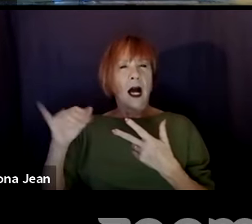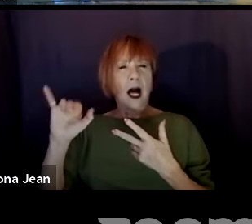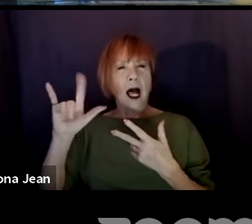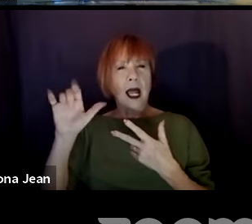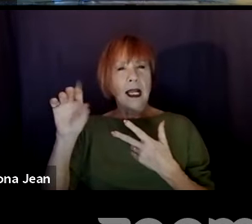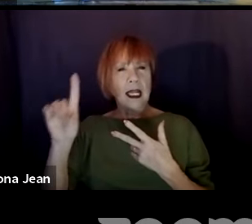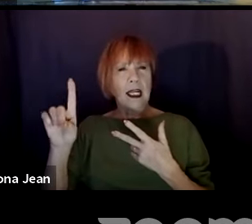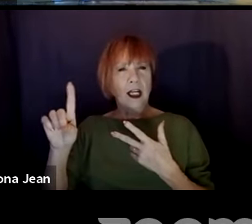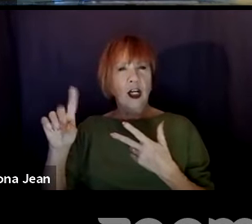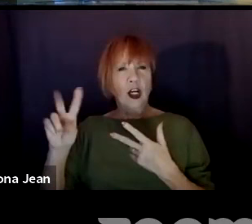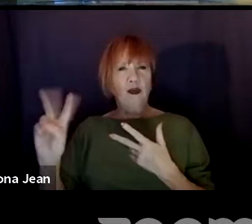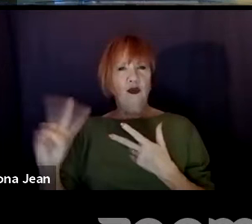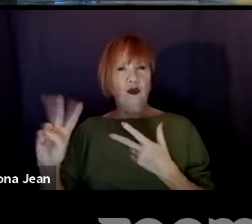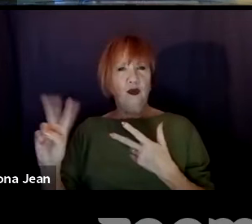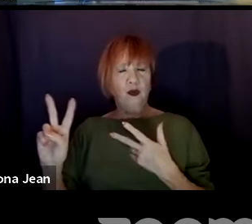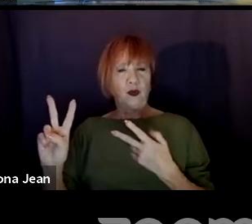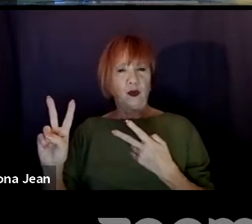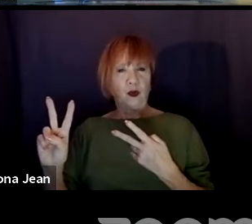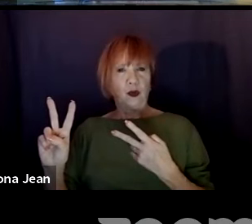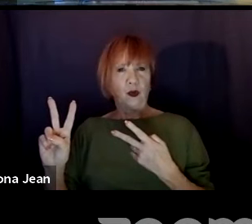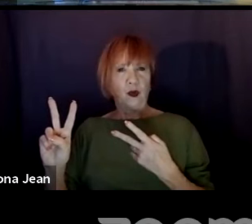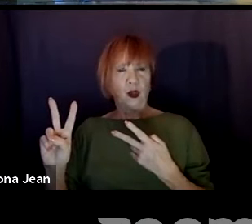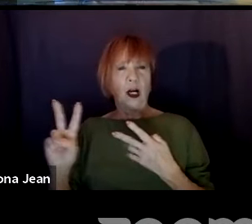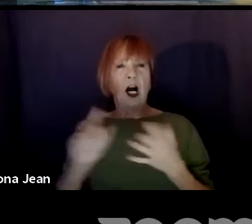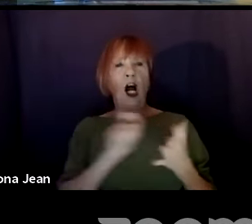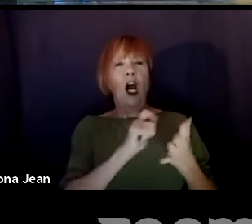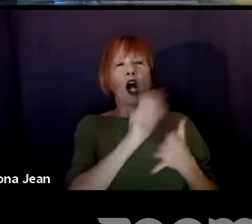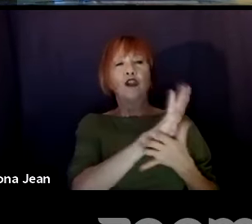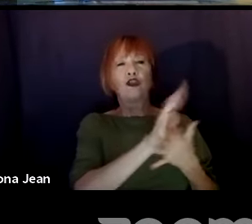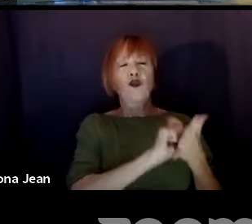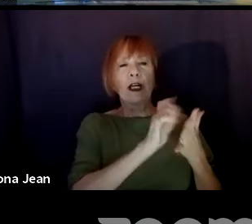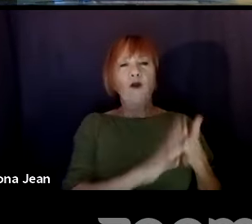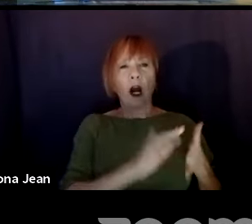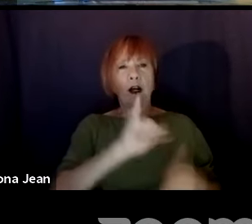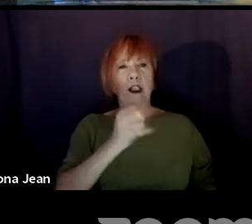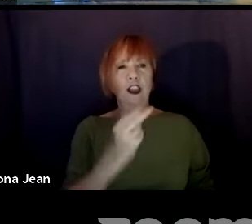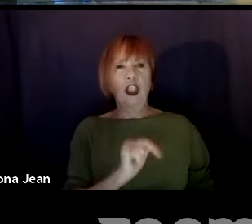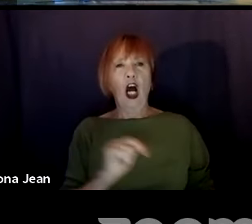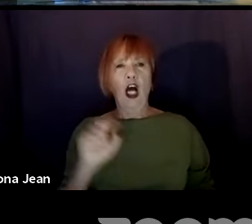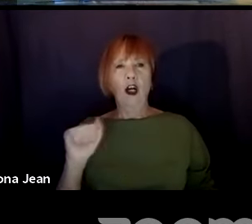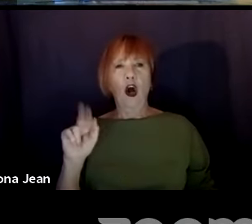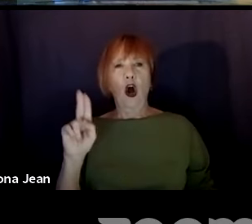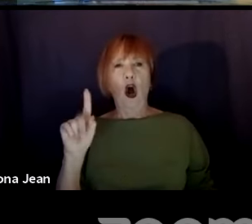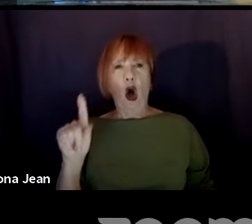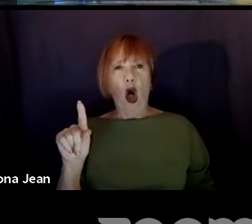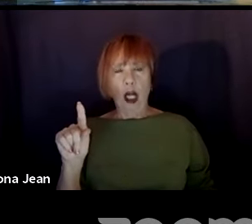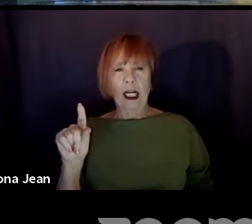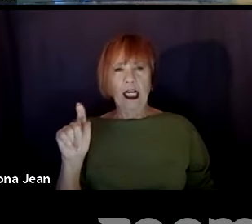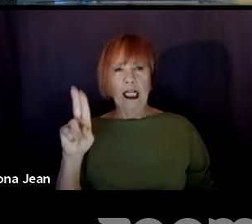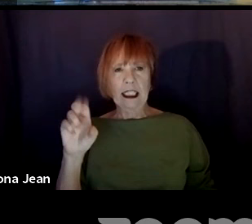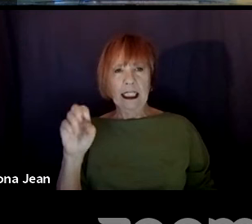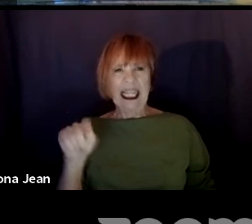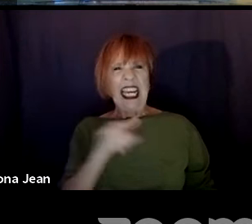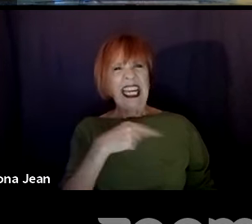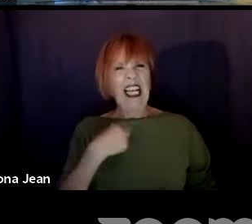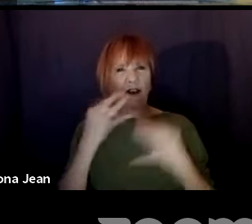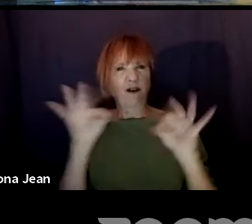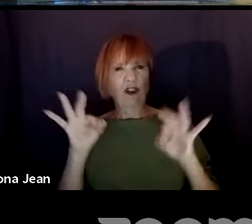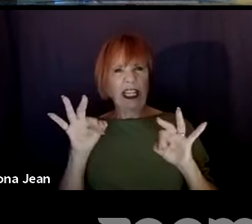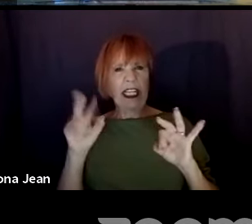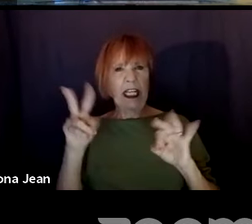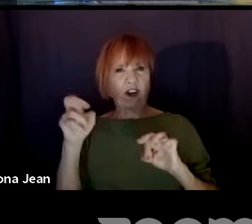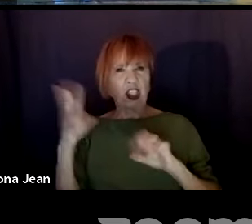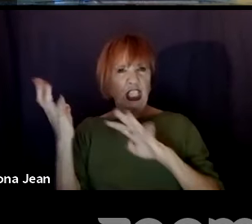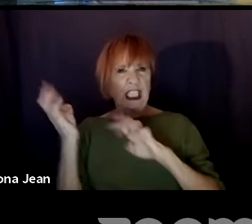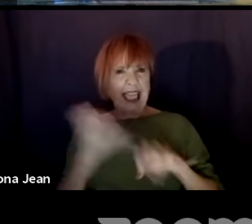created by screenwriter John August. That has a free version download. But there's a